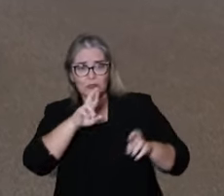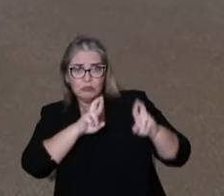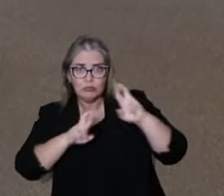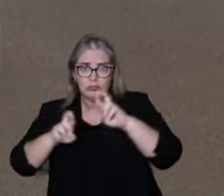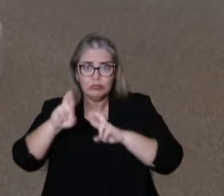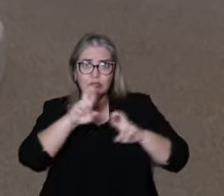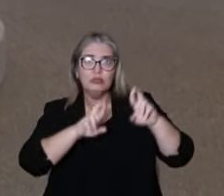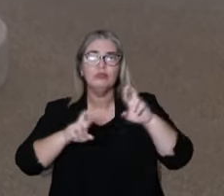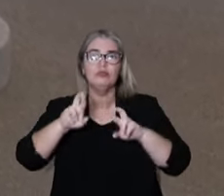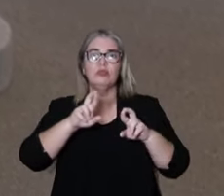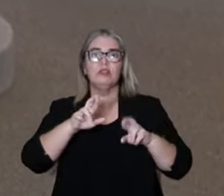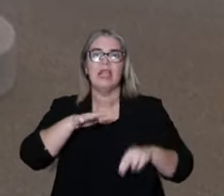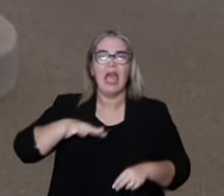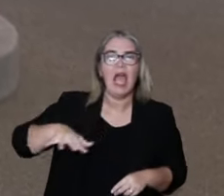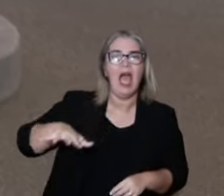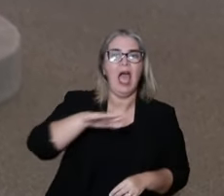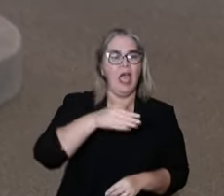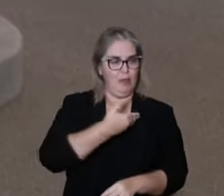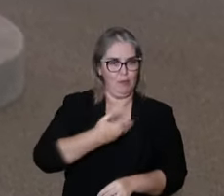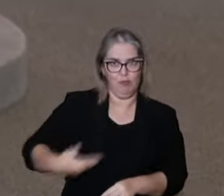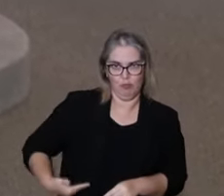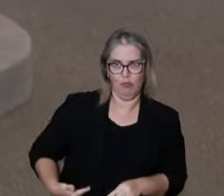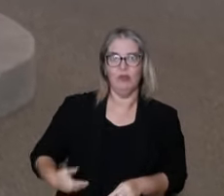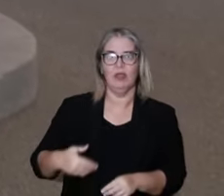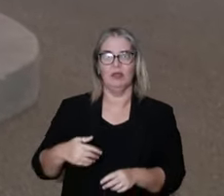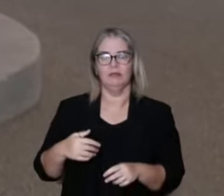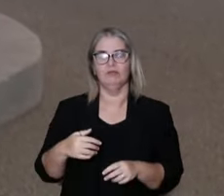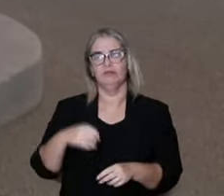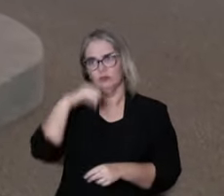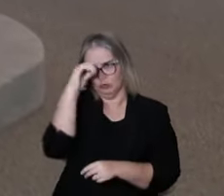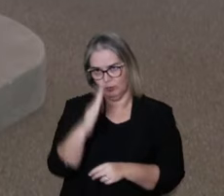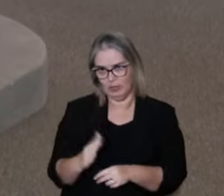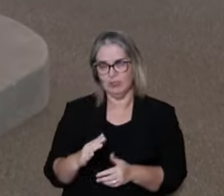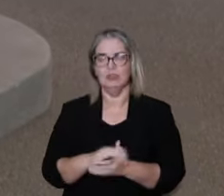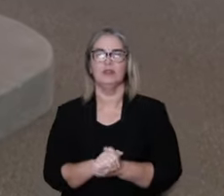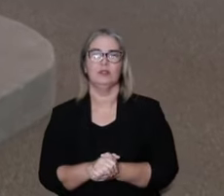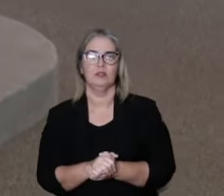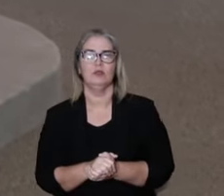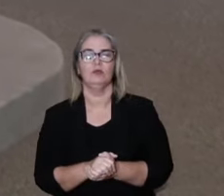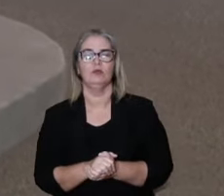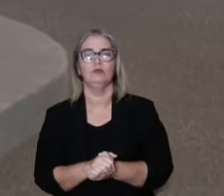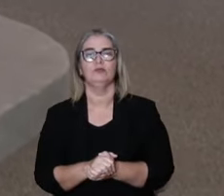collective health area. I'm a sanitarist in Brazil.